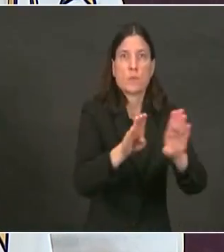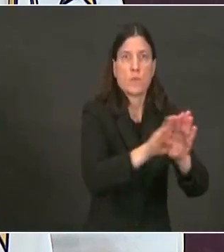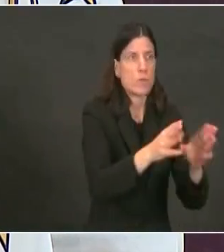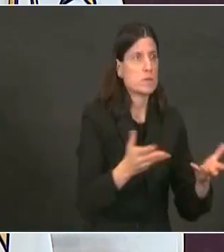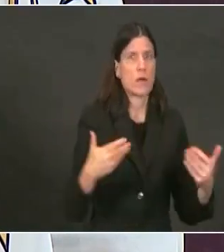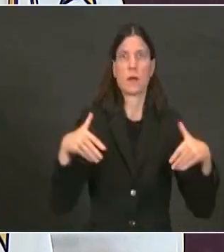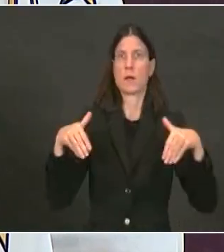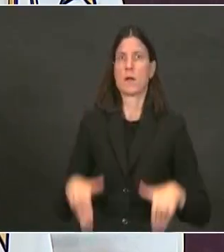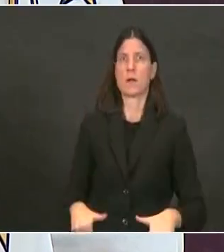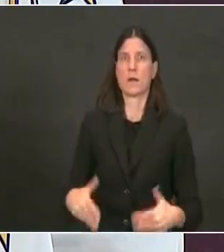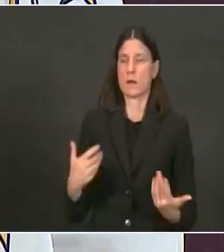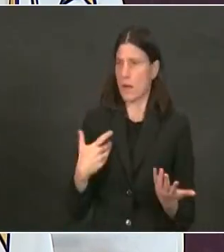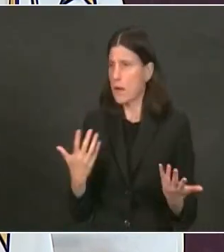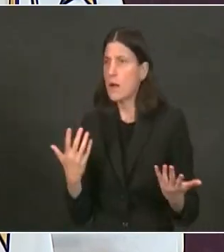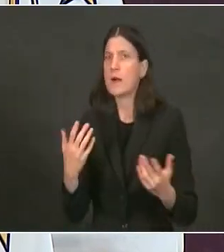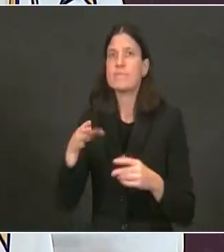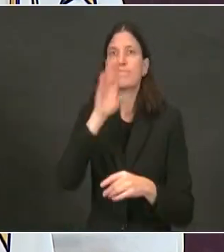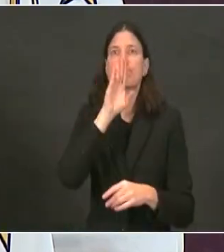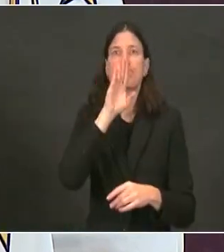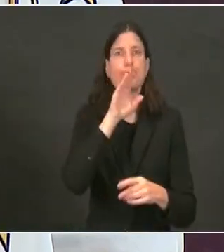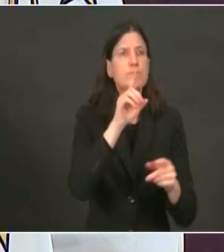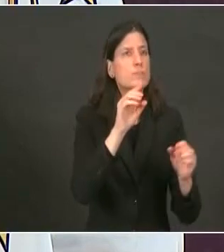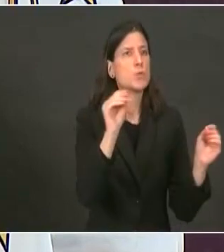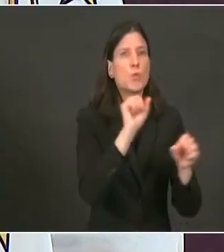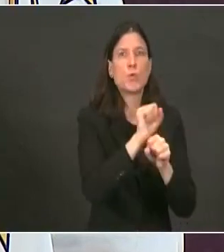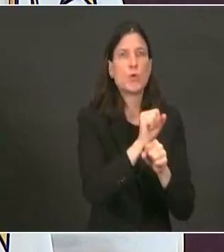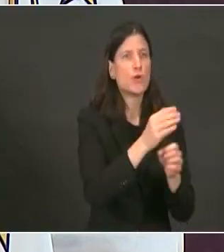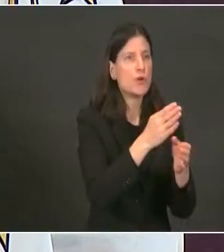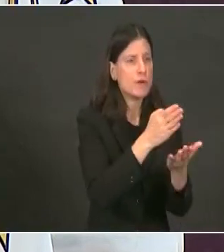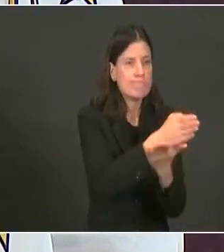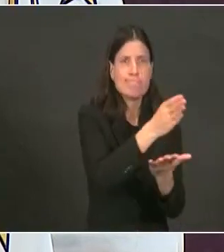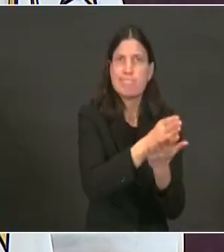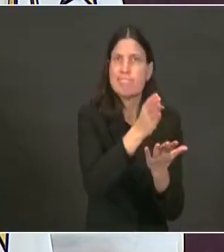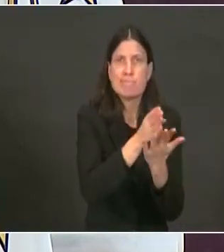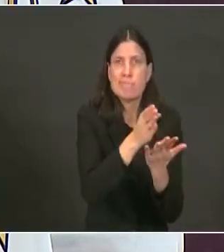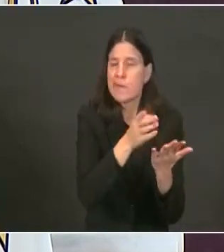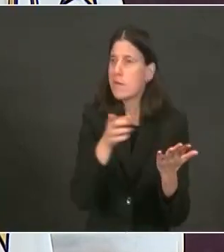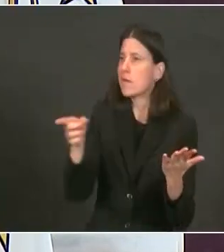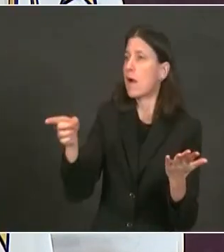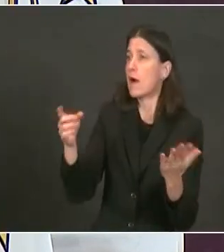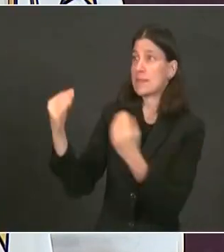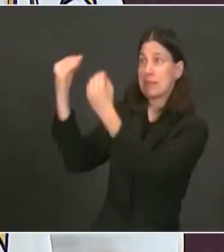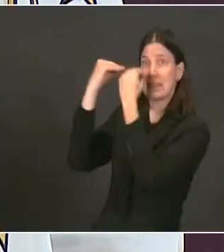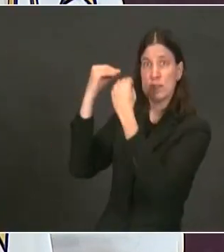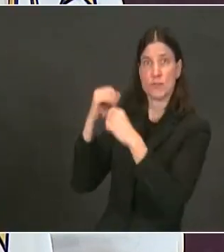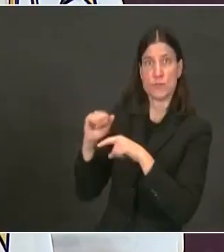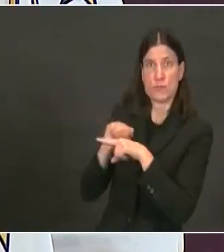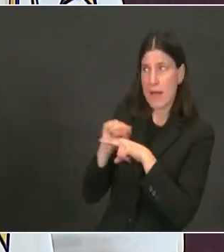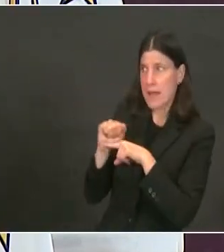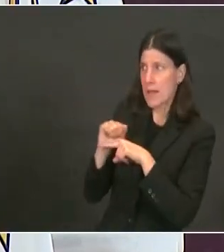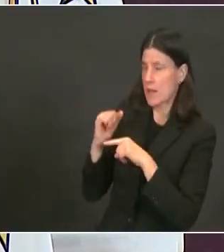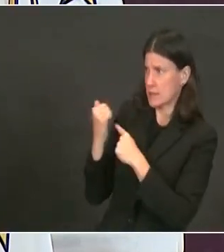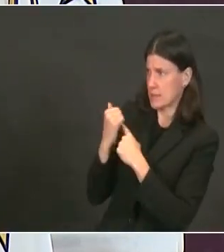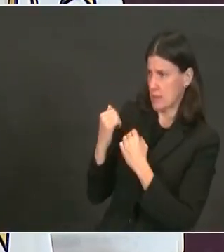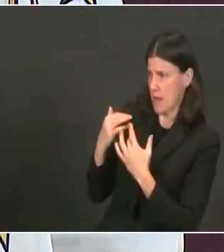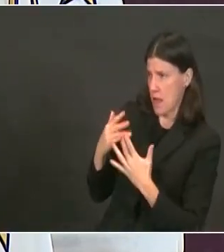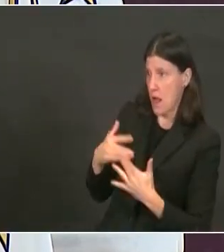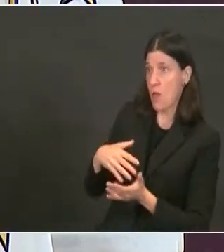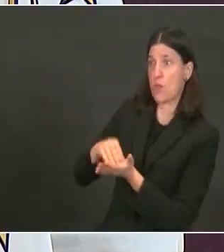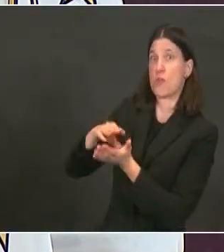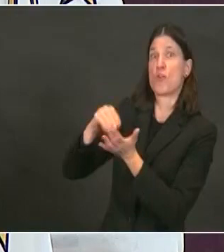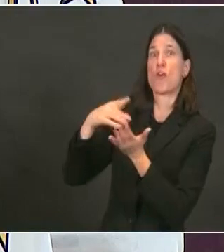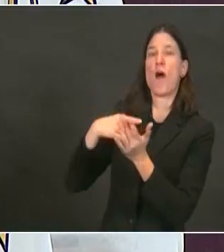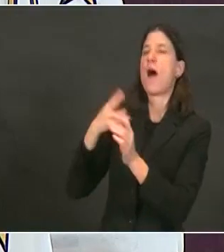long-term unemployed. You know, maybe they're in an industry, like retail, like hospitality, that's going to be